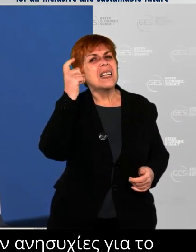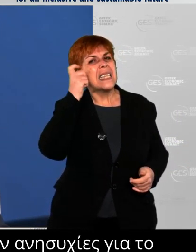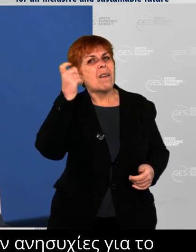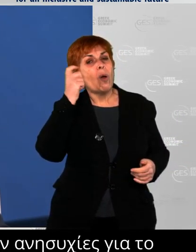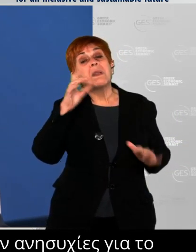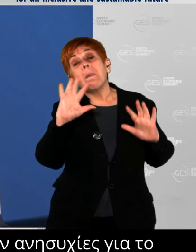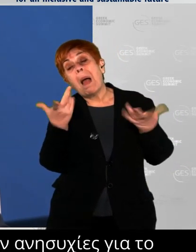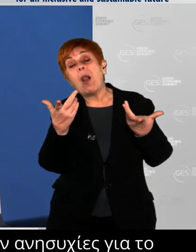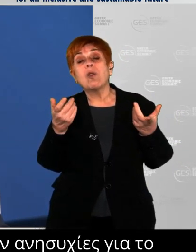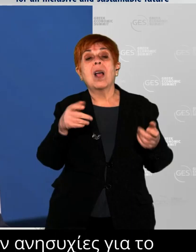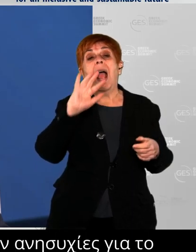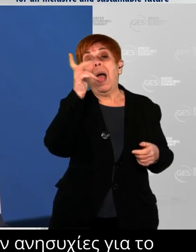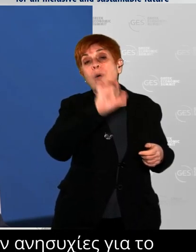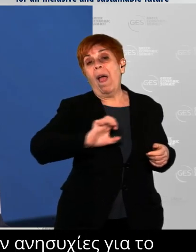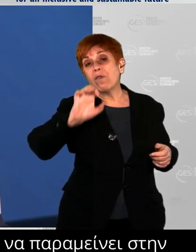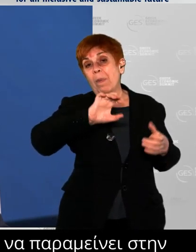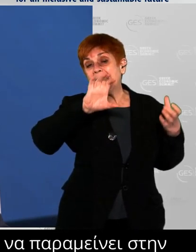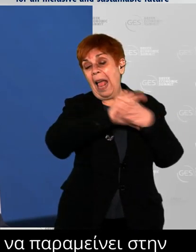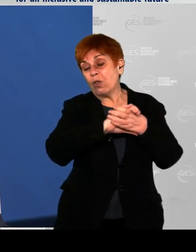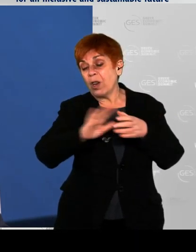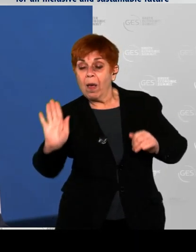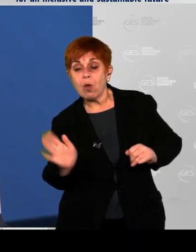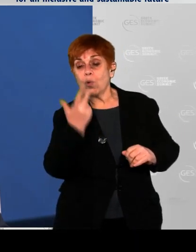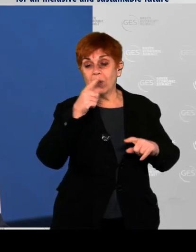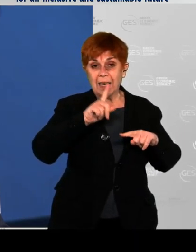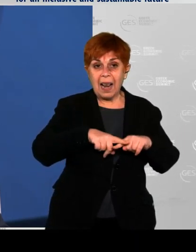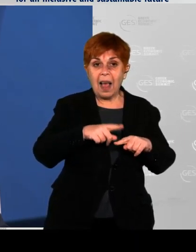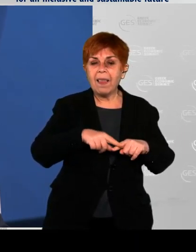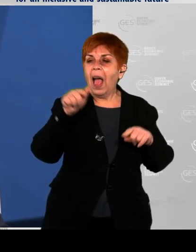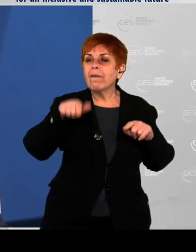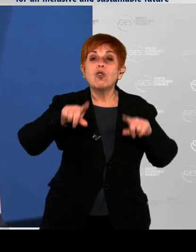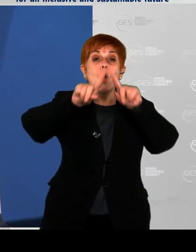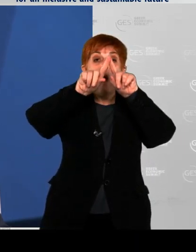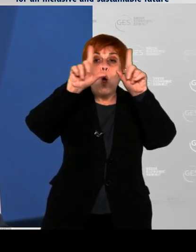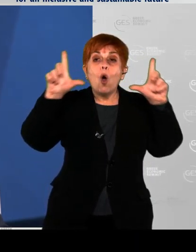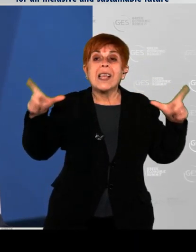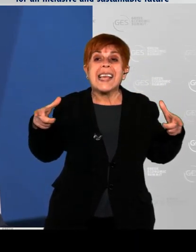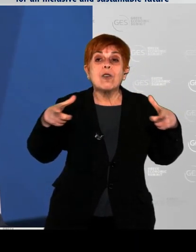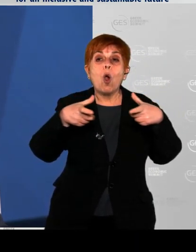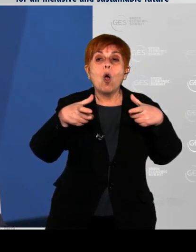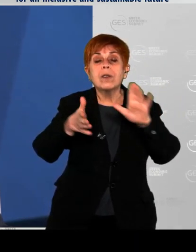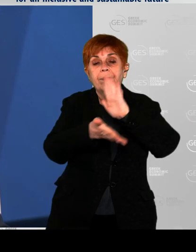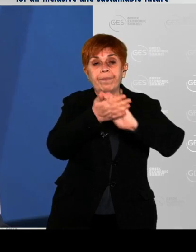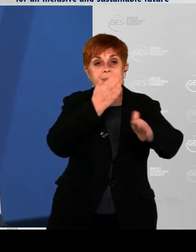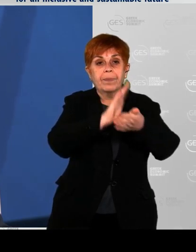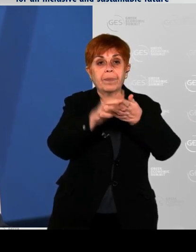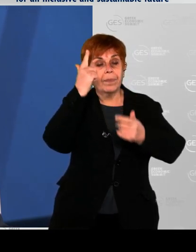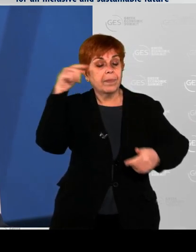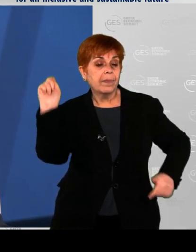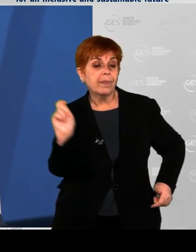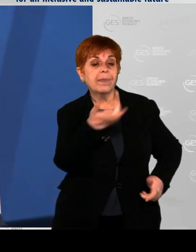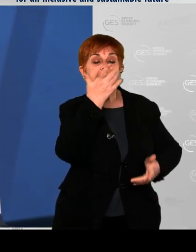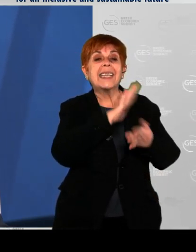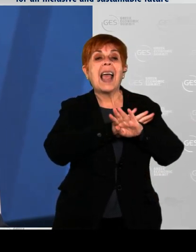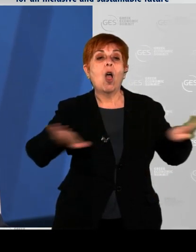and become a country that in 2021 will have one of the highest growth rates in all of Europe. A country which is